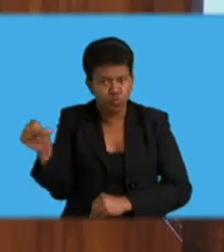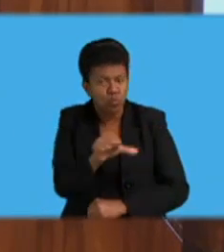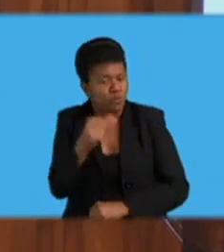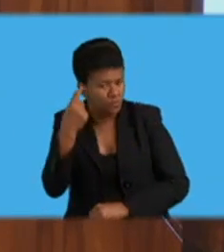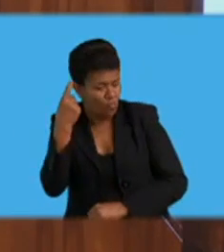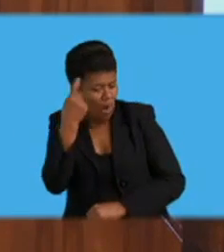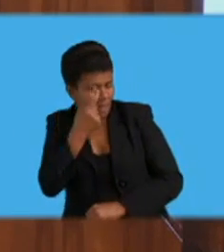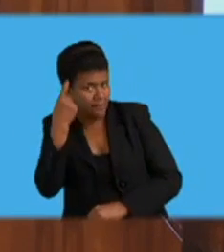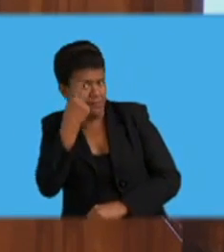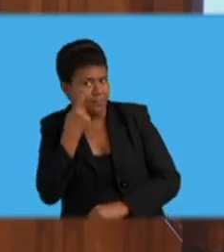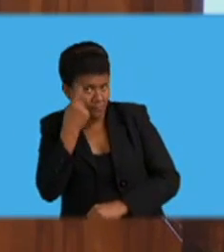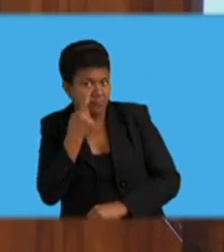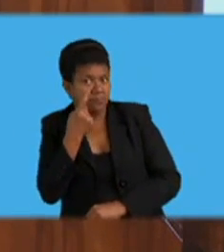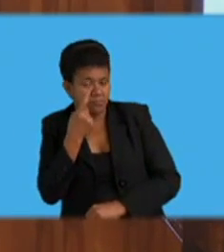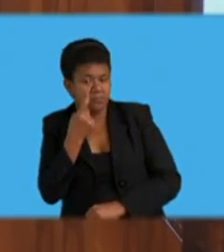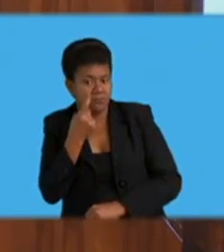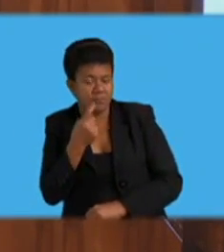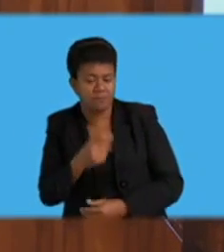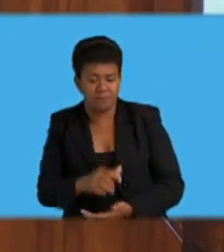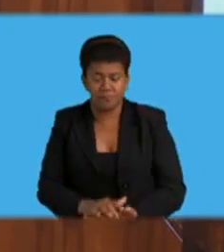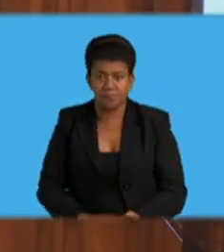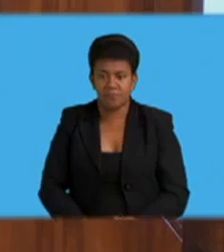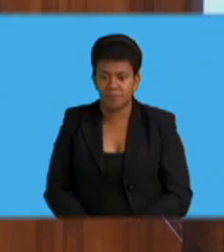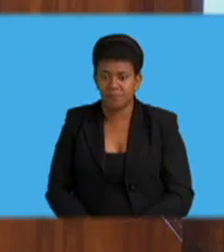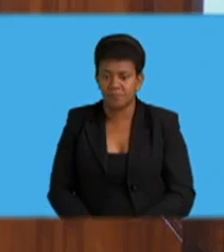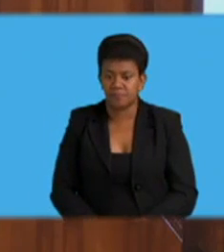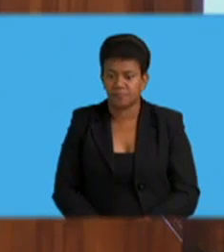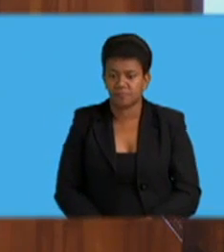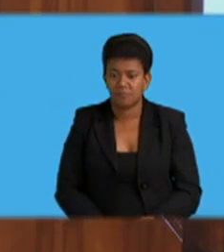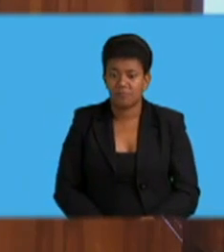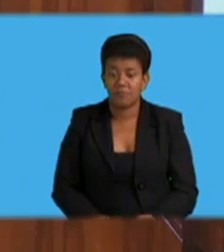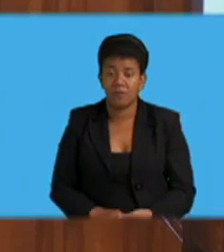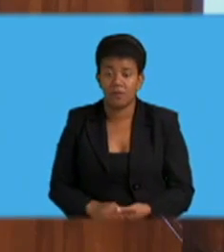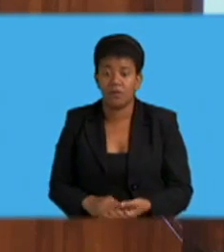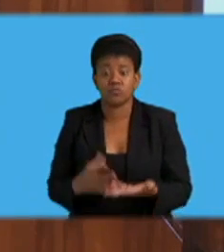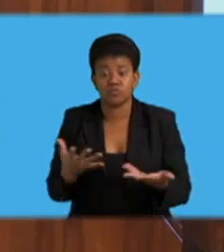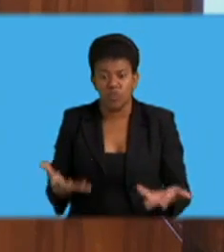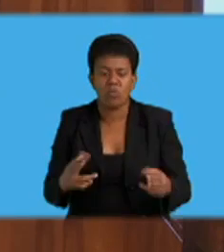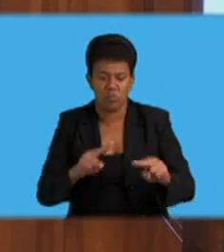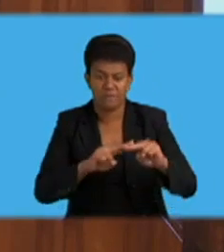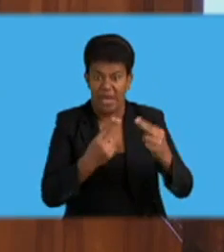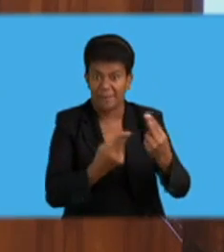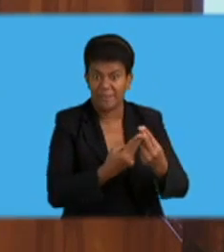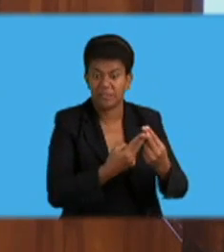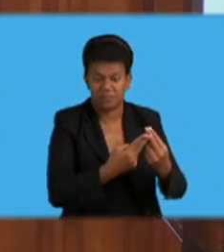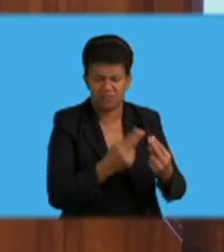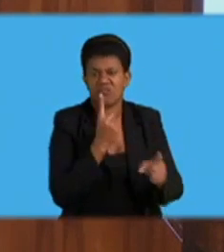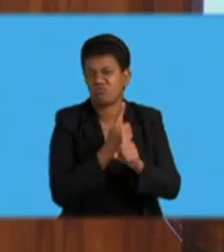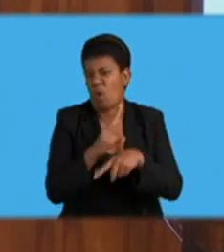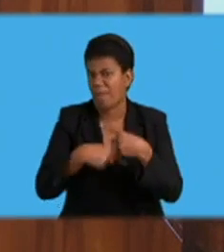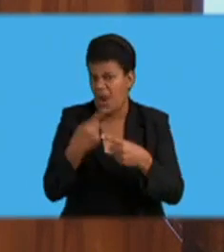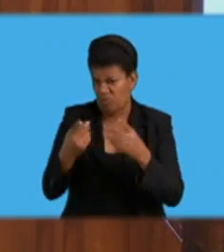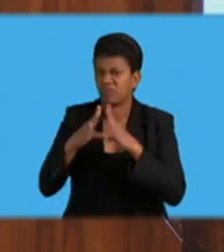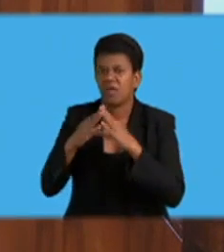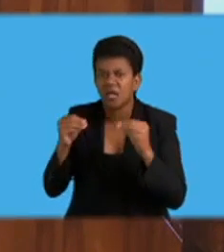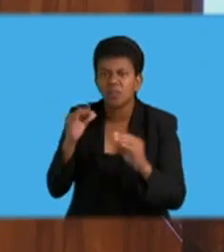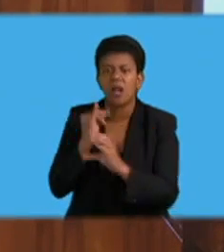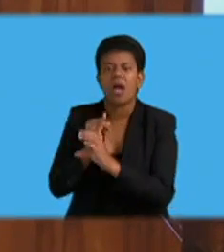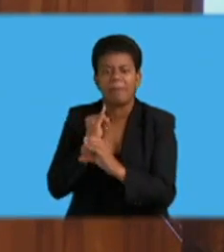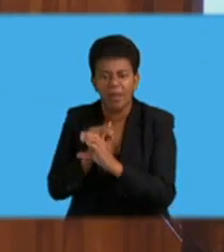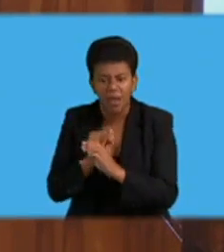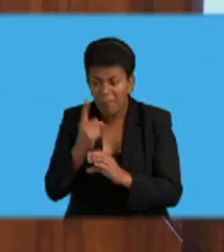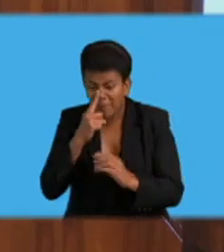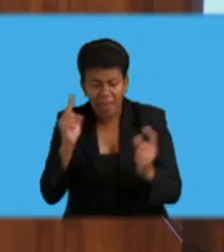Honorable Deputy Speaker, it is the topic of conversation in our homes, in our interactions, in